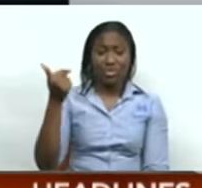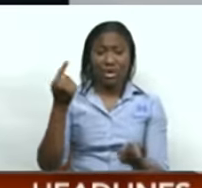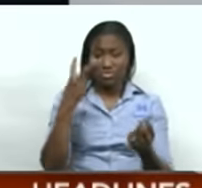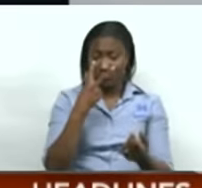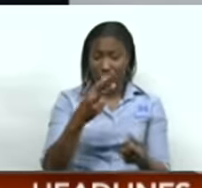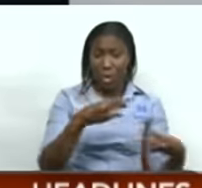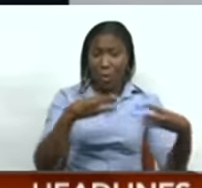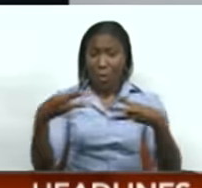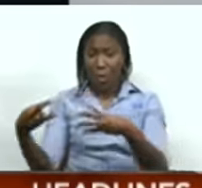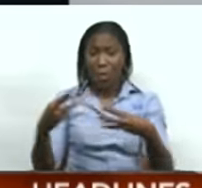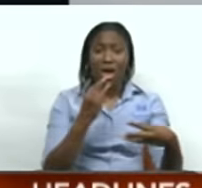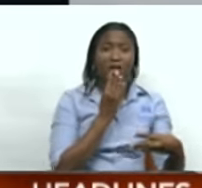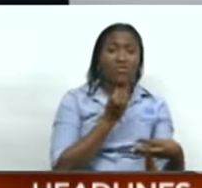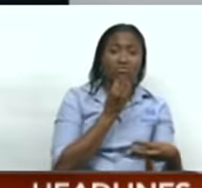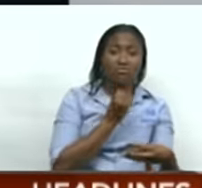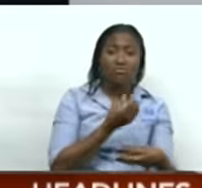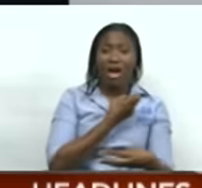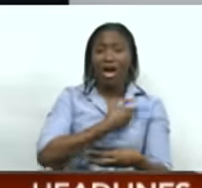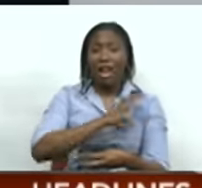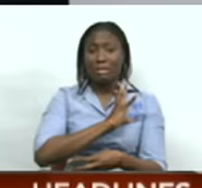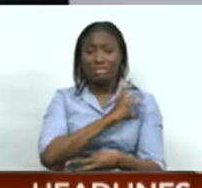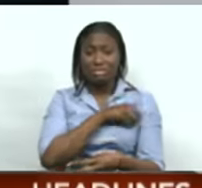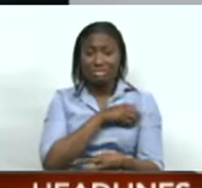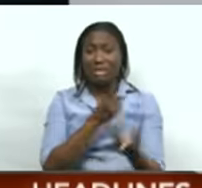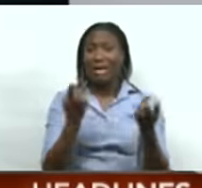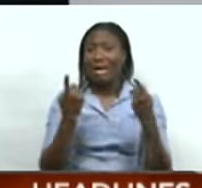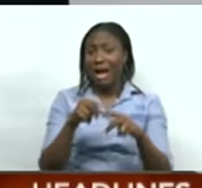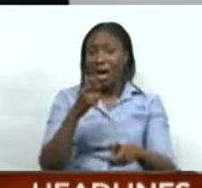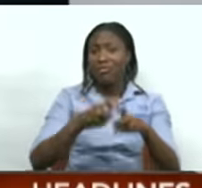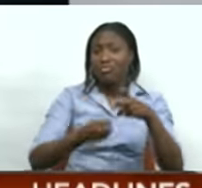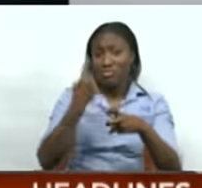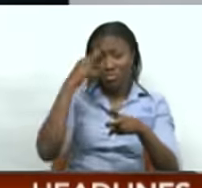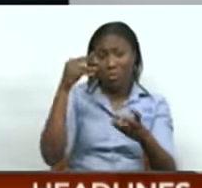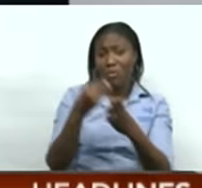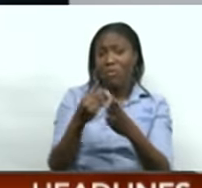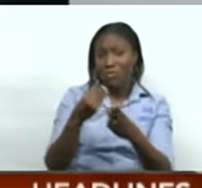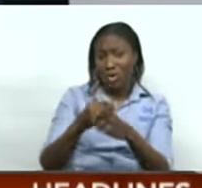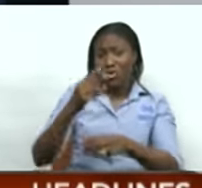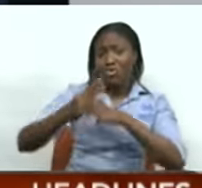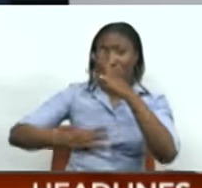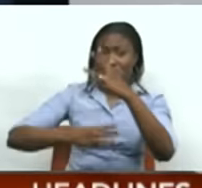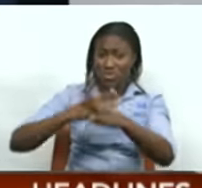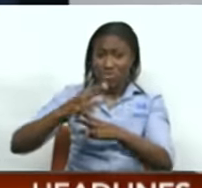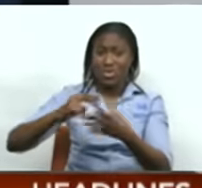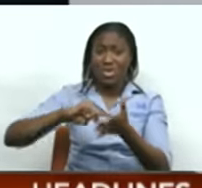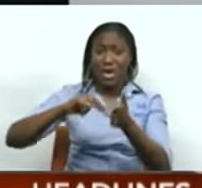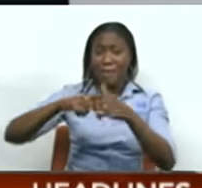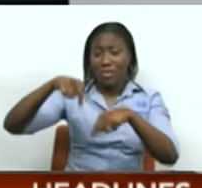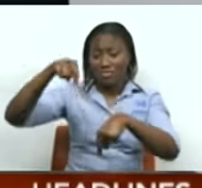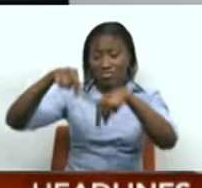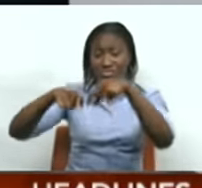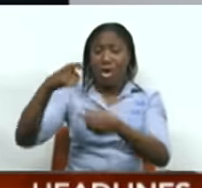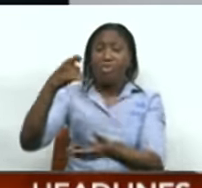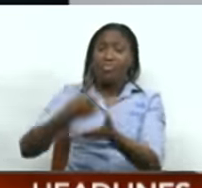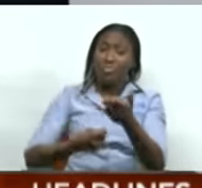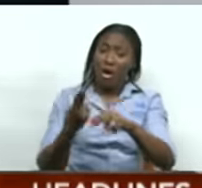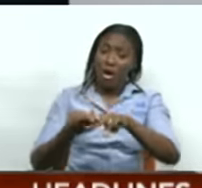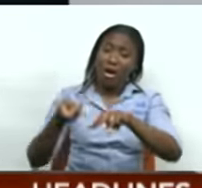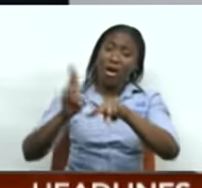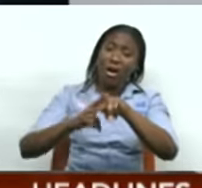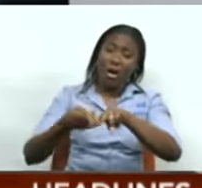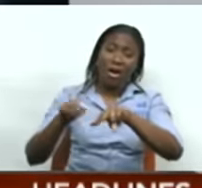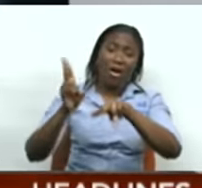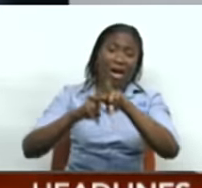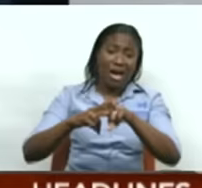war poses a major risk to the global economy in the form of higher energy prices and trade disruption, which could